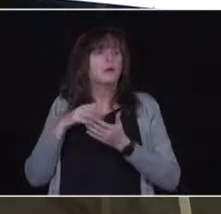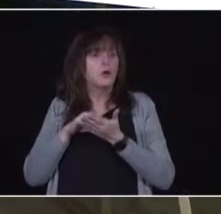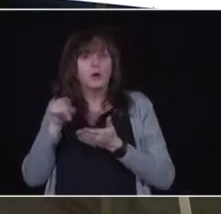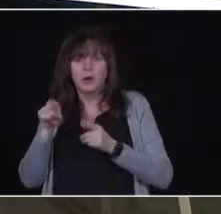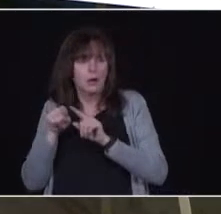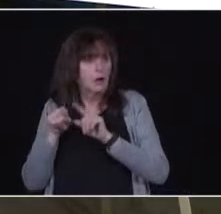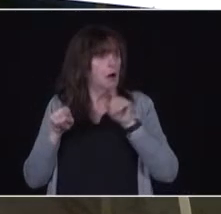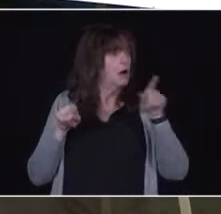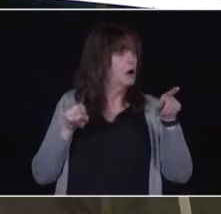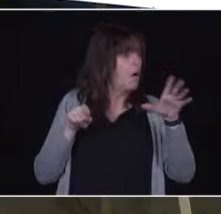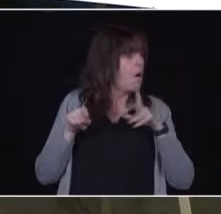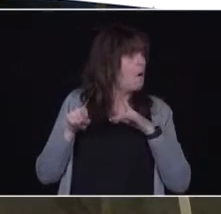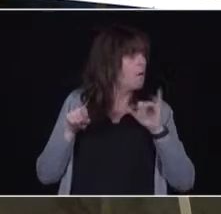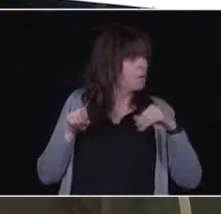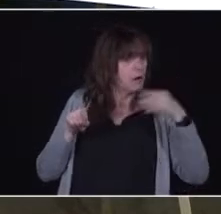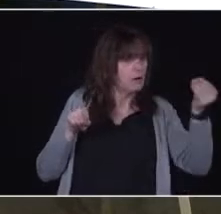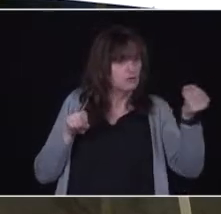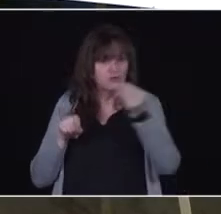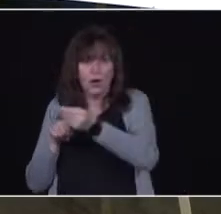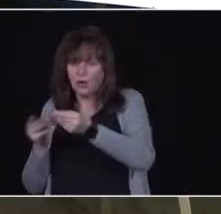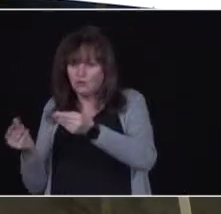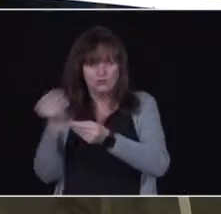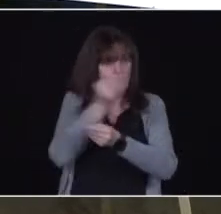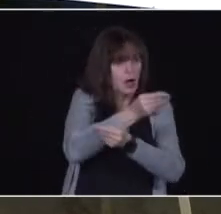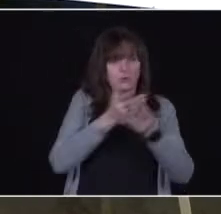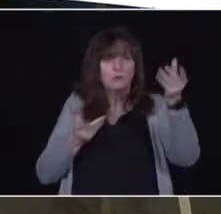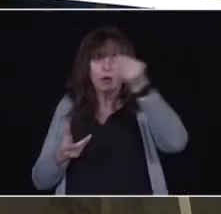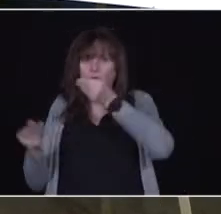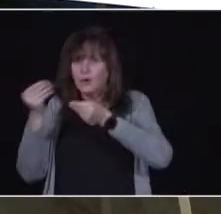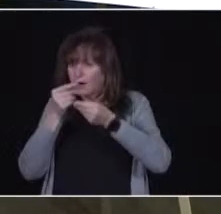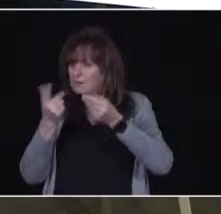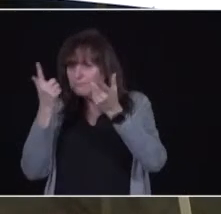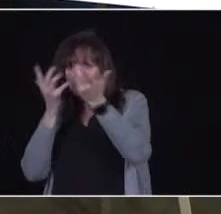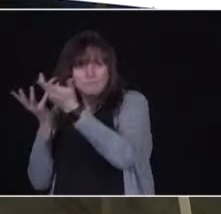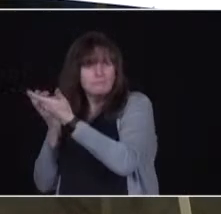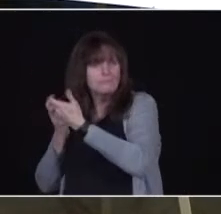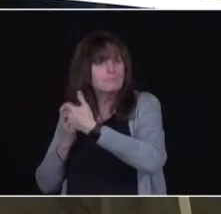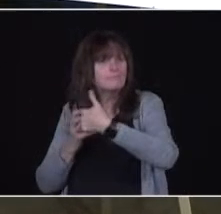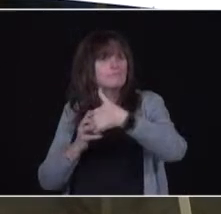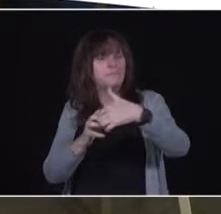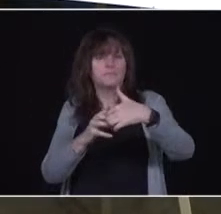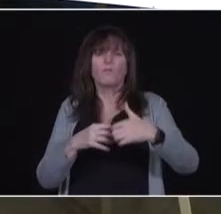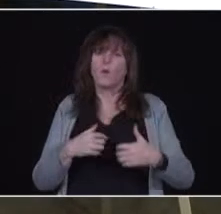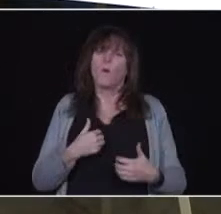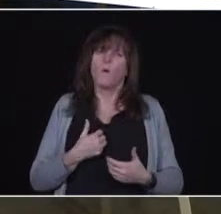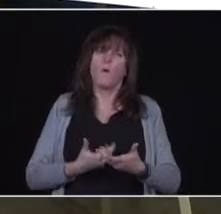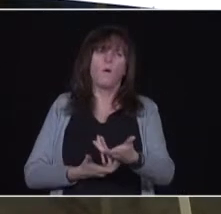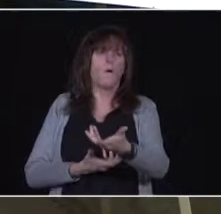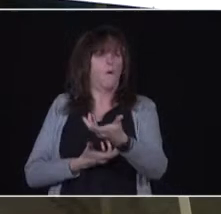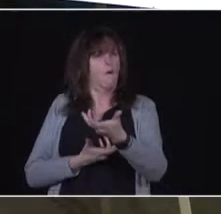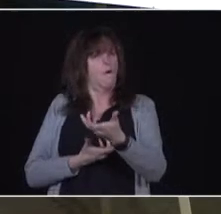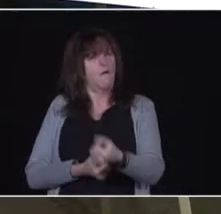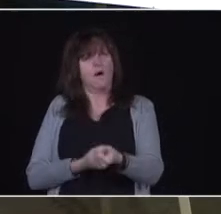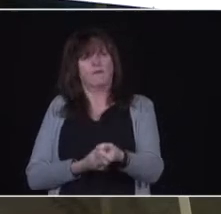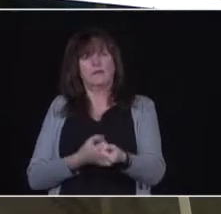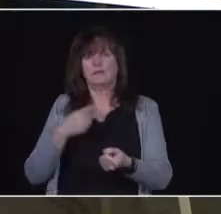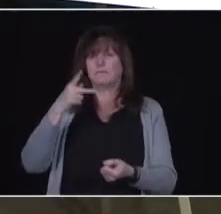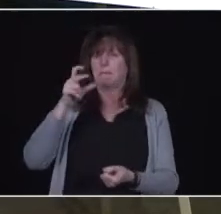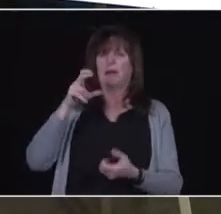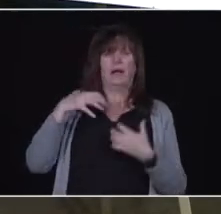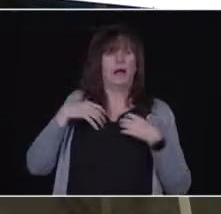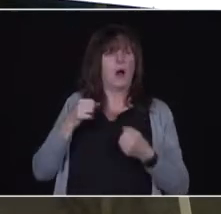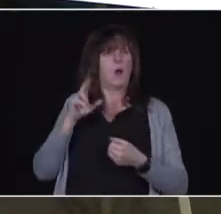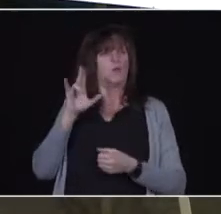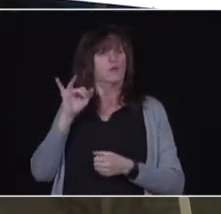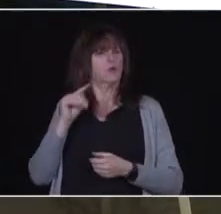and actually prepared themselves to go. And my complete confidence was in making an assessment. They are ready to go. And I told the premier exactly